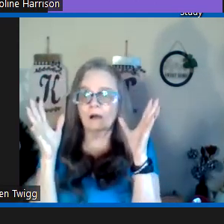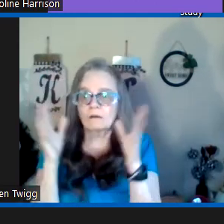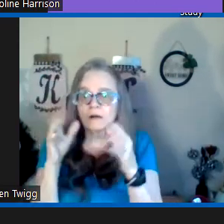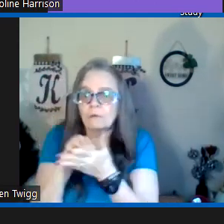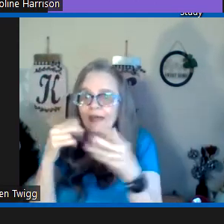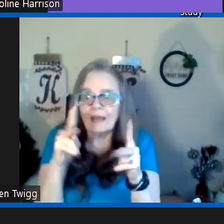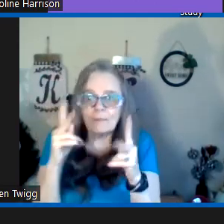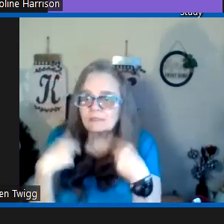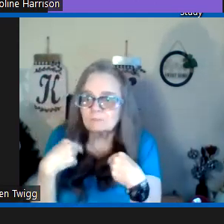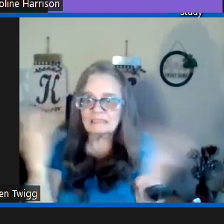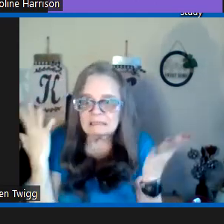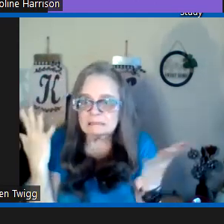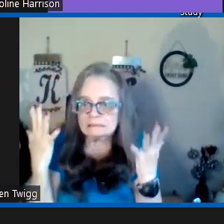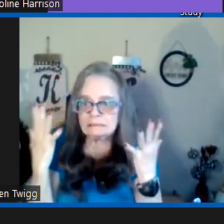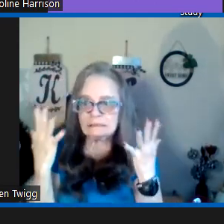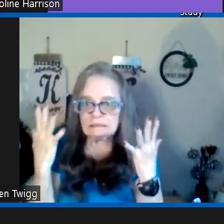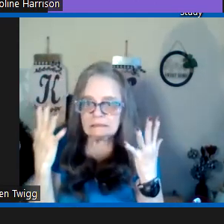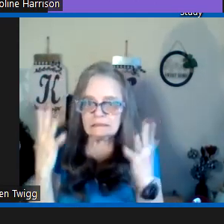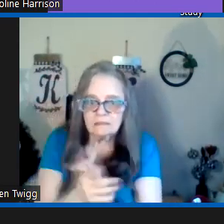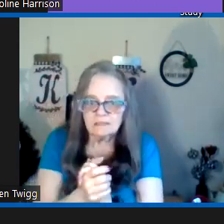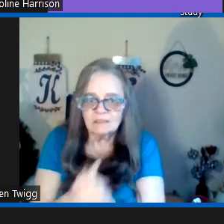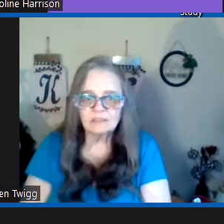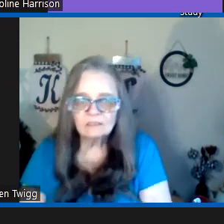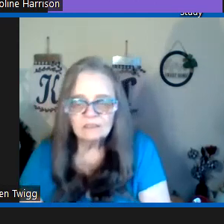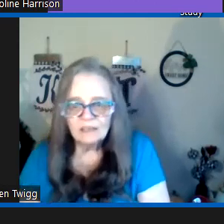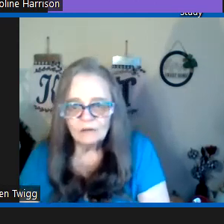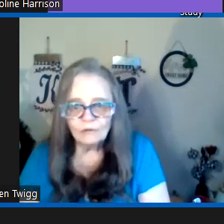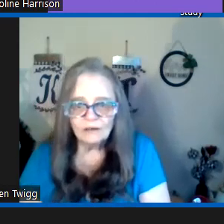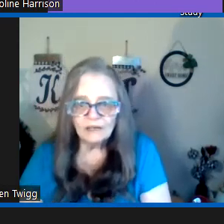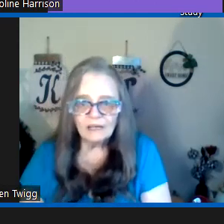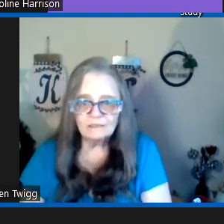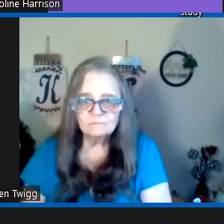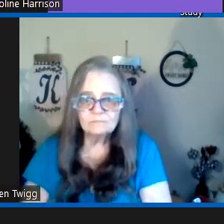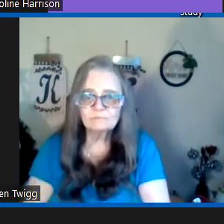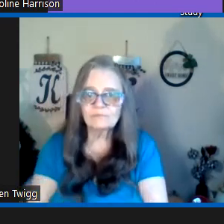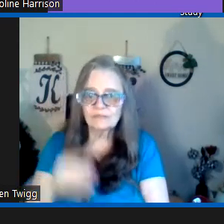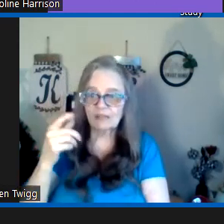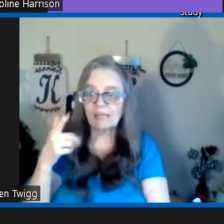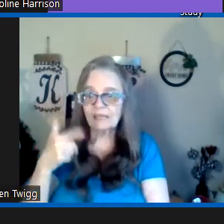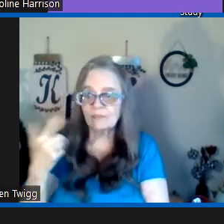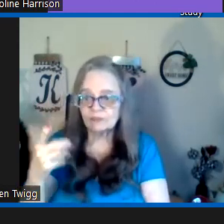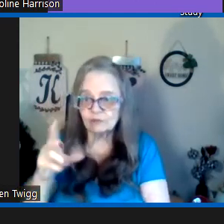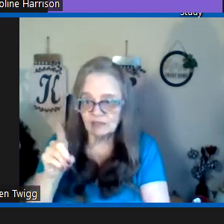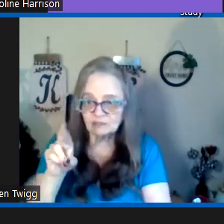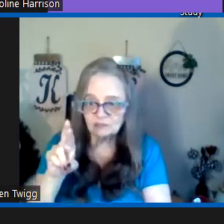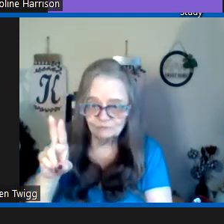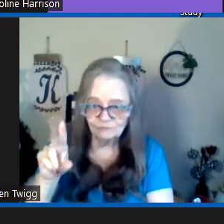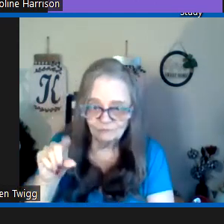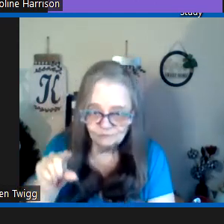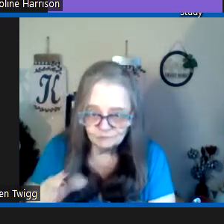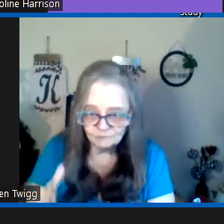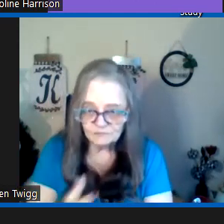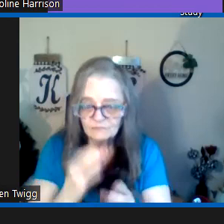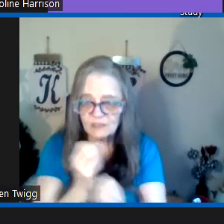oh well that happened to me oh you know or um the again the drugs